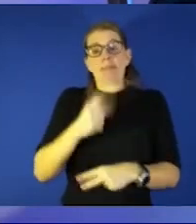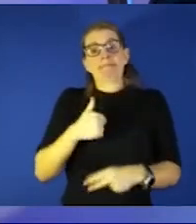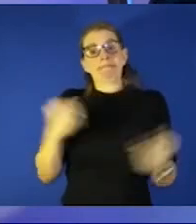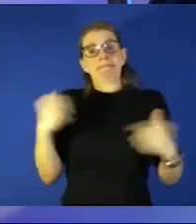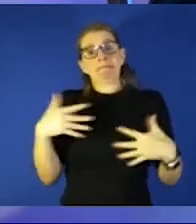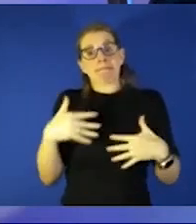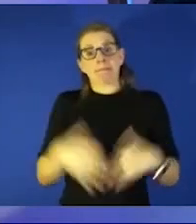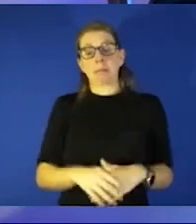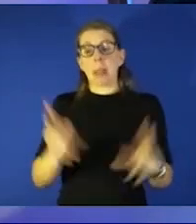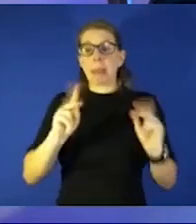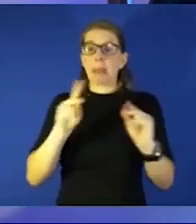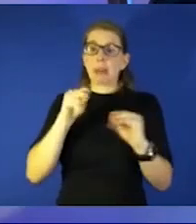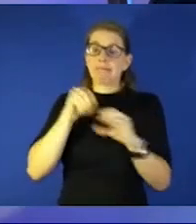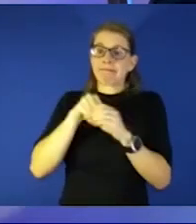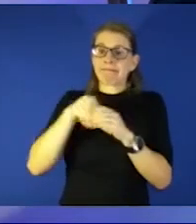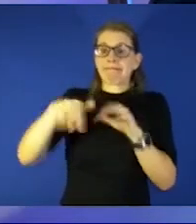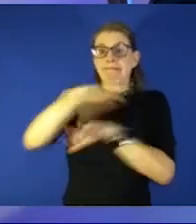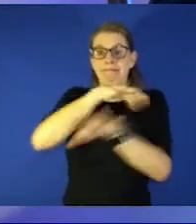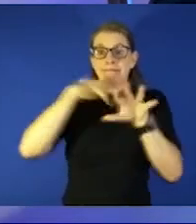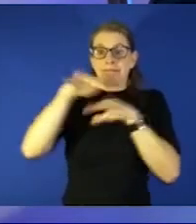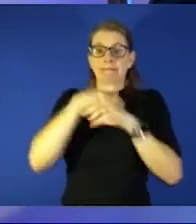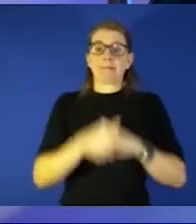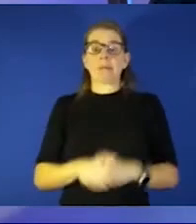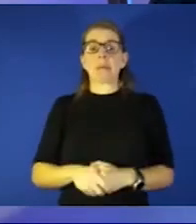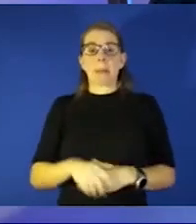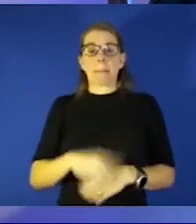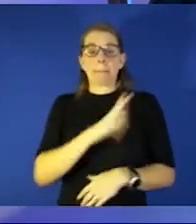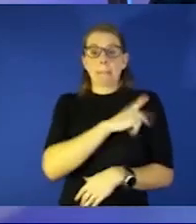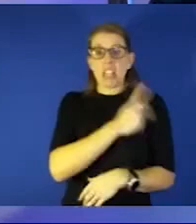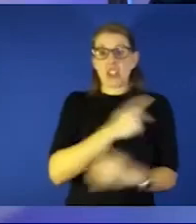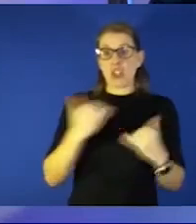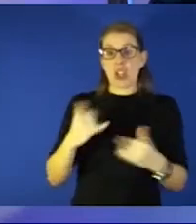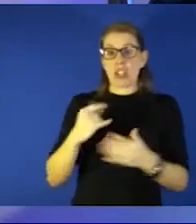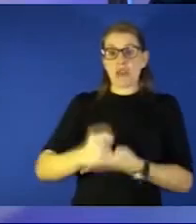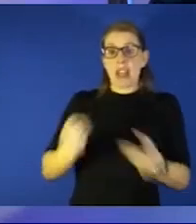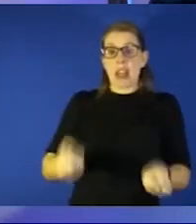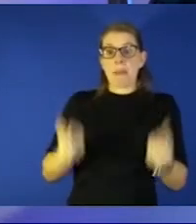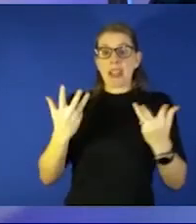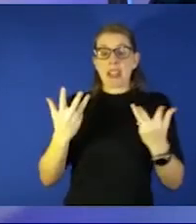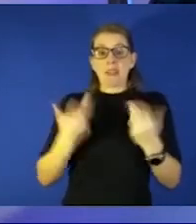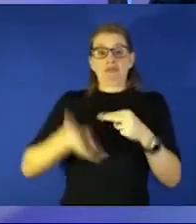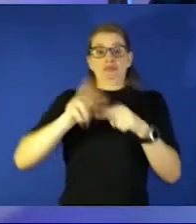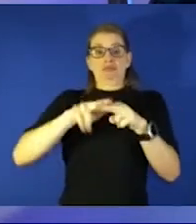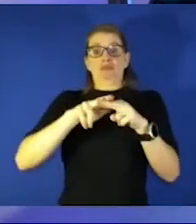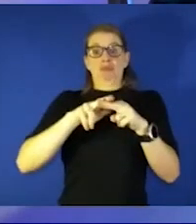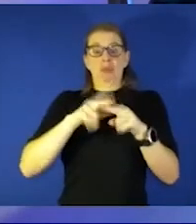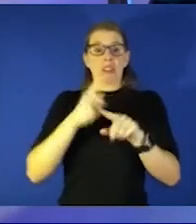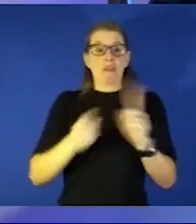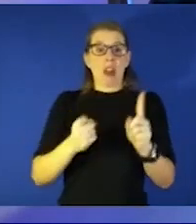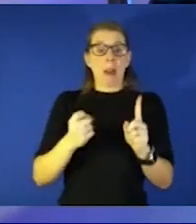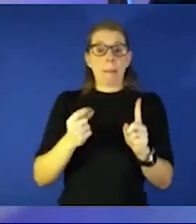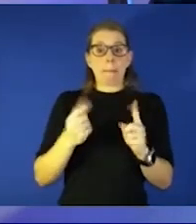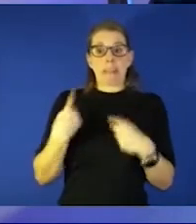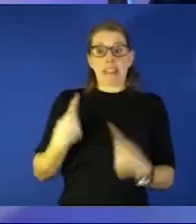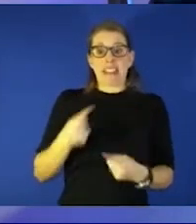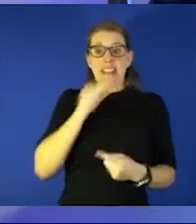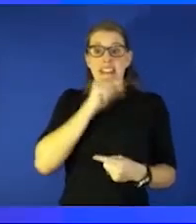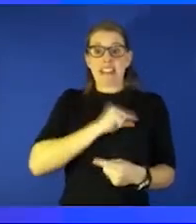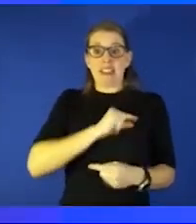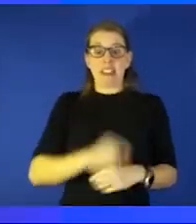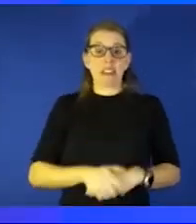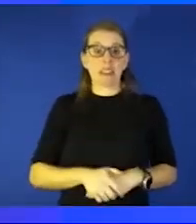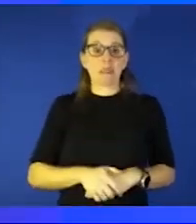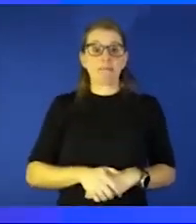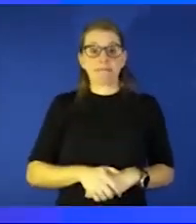Dr. Brown let's talk about the number of patients we're currently treating it's kind of grown up grown up a lot from Thanksgiving since for Thanksgiving it has it has